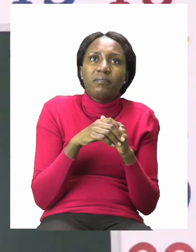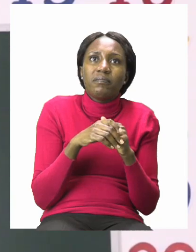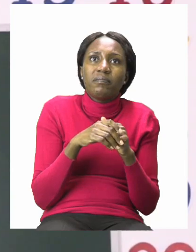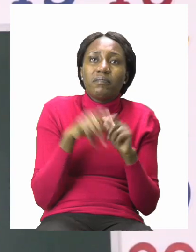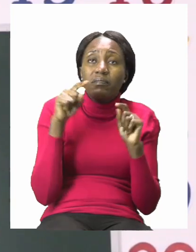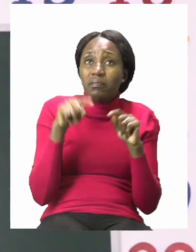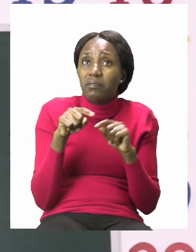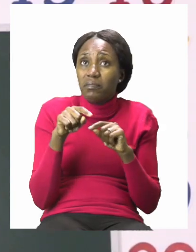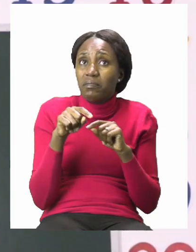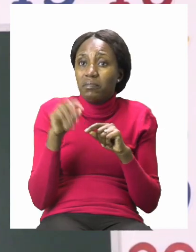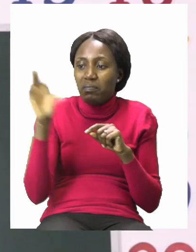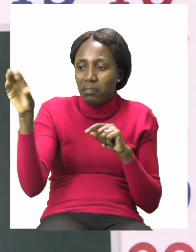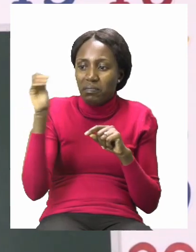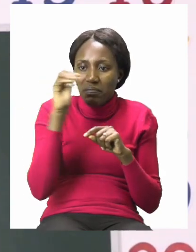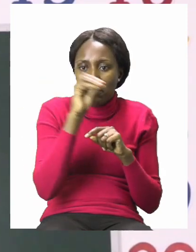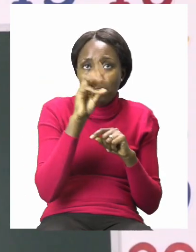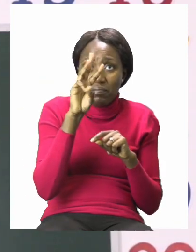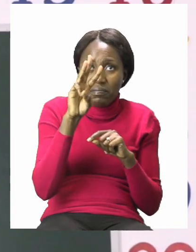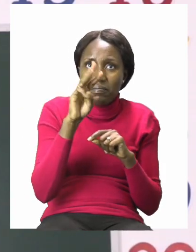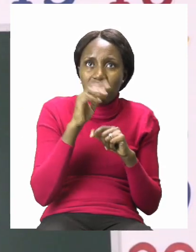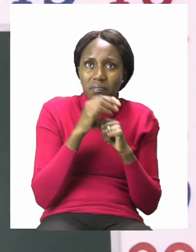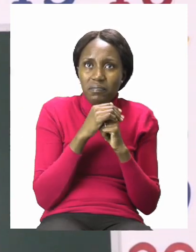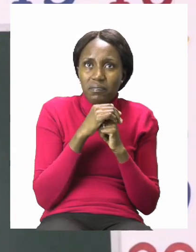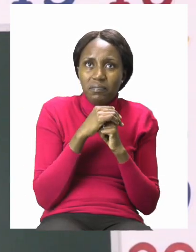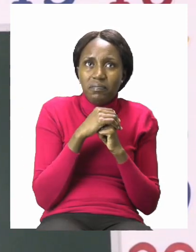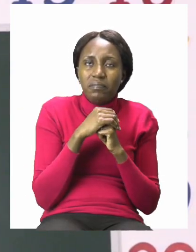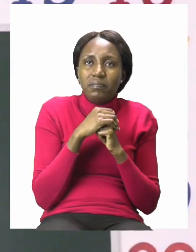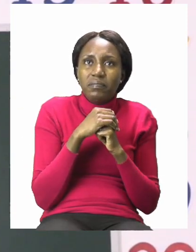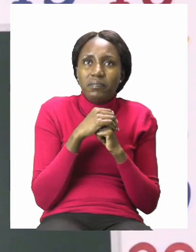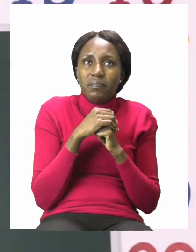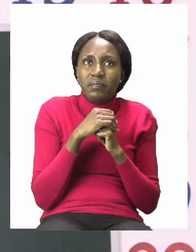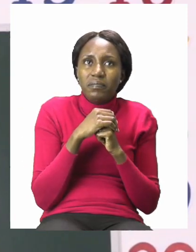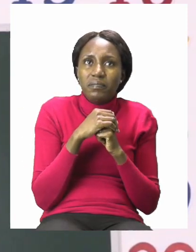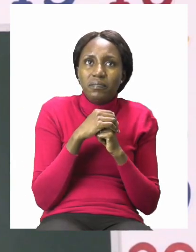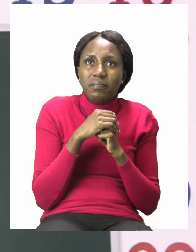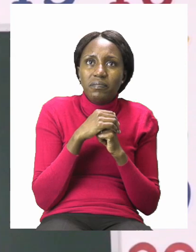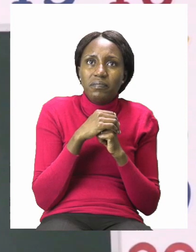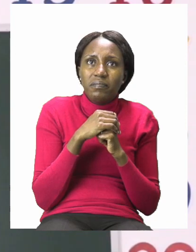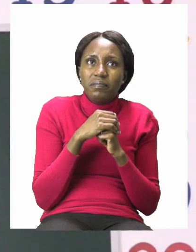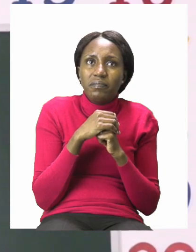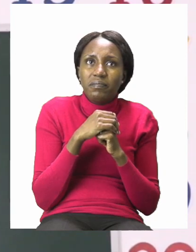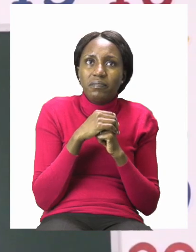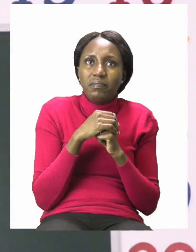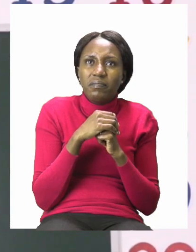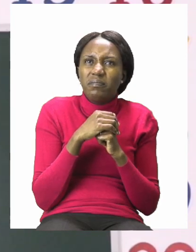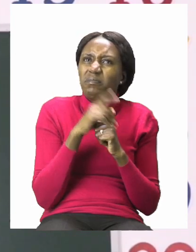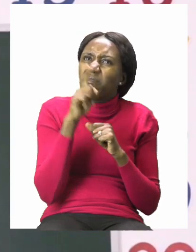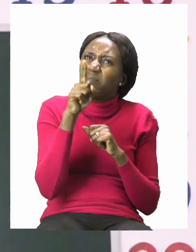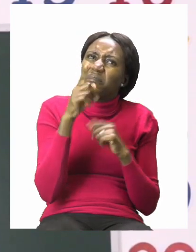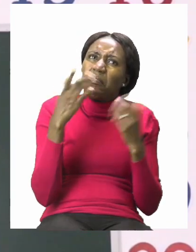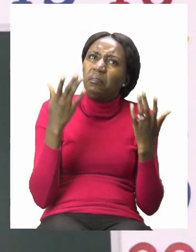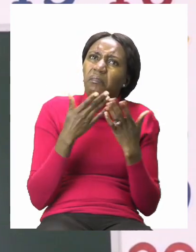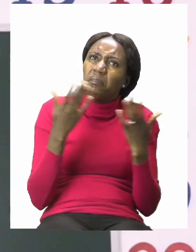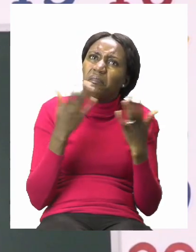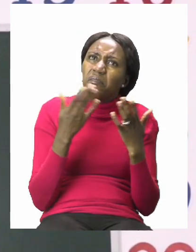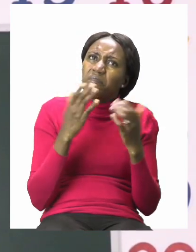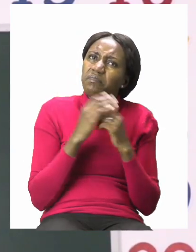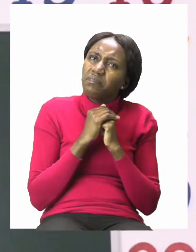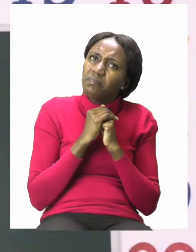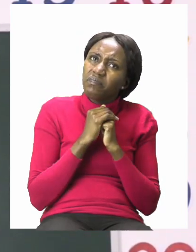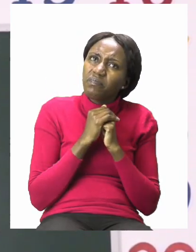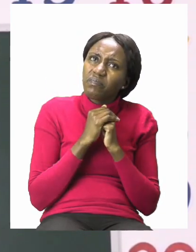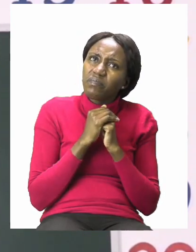three pieces left. One, two, three. Where can I put this one?